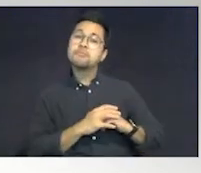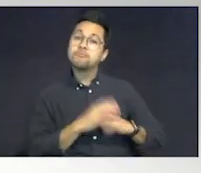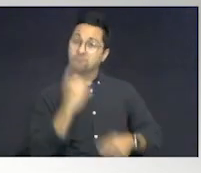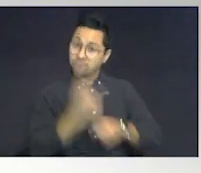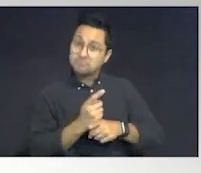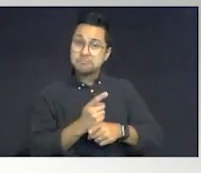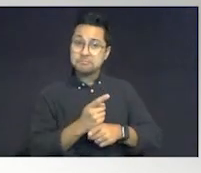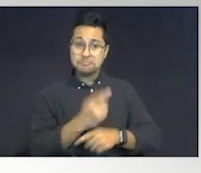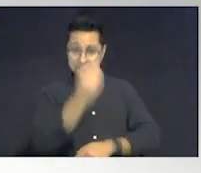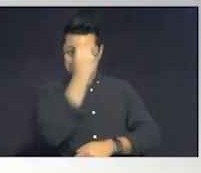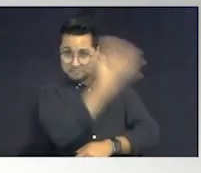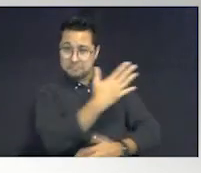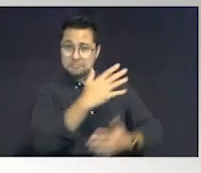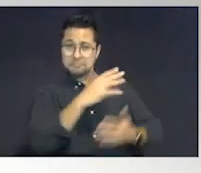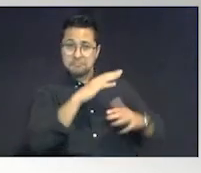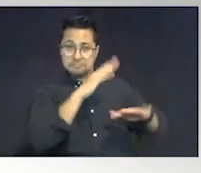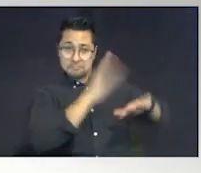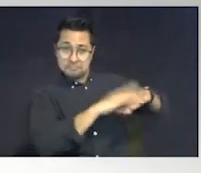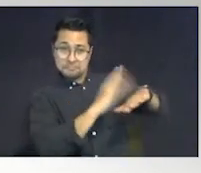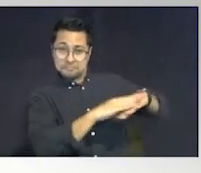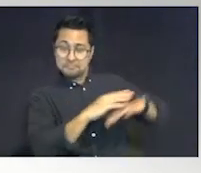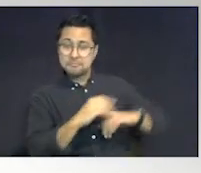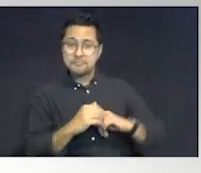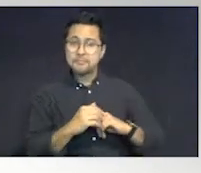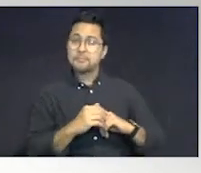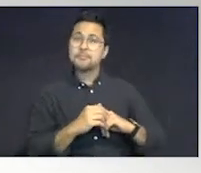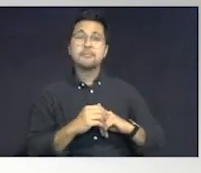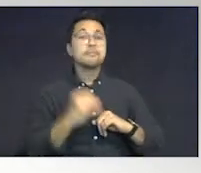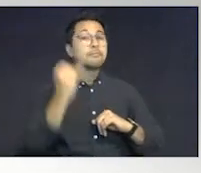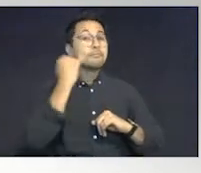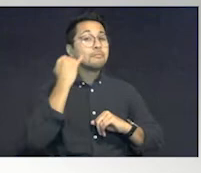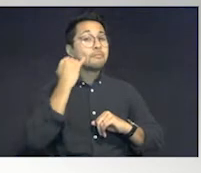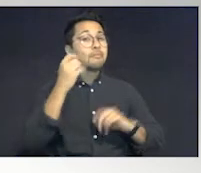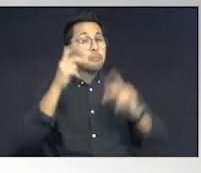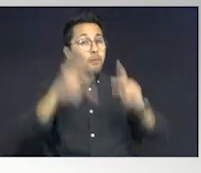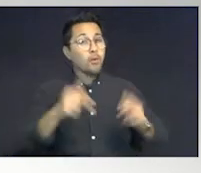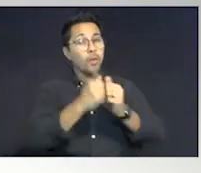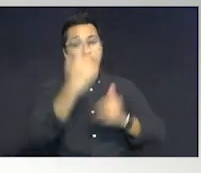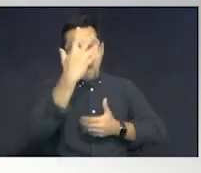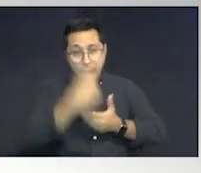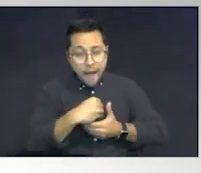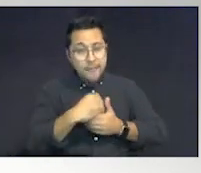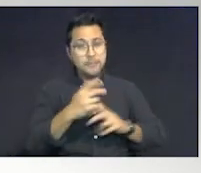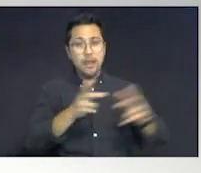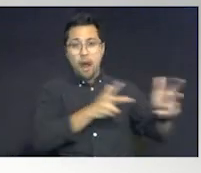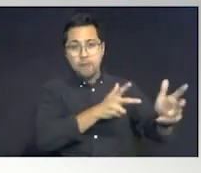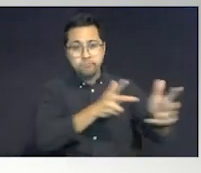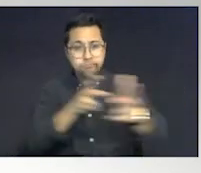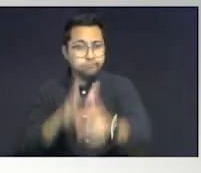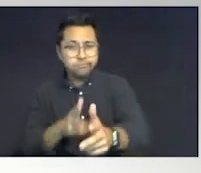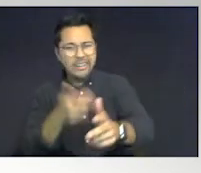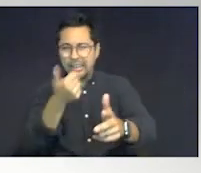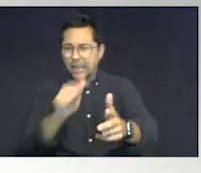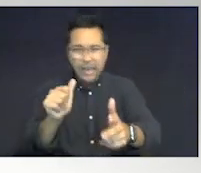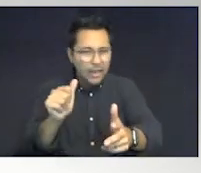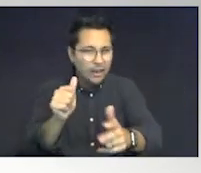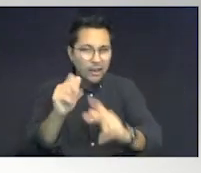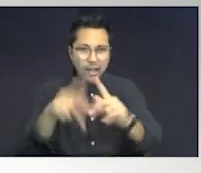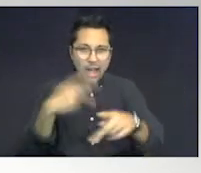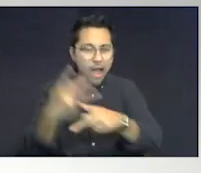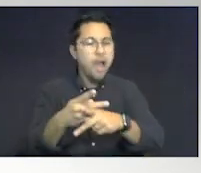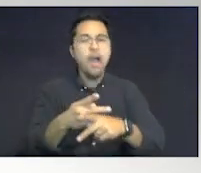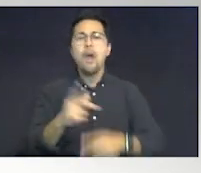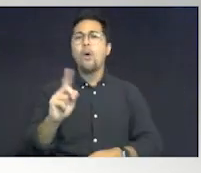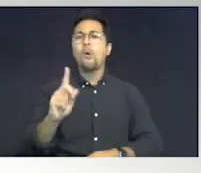right? Giving the officer the indication. The fact of the matter is, if an individual with autism were to be stopped at any kind of a traffic, where is the